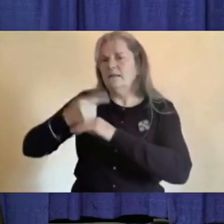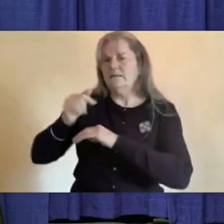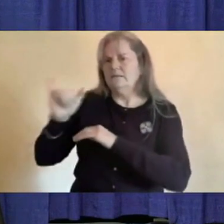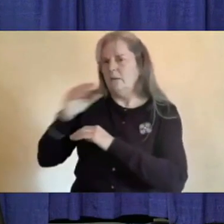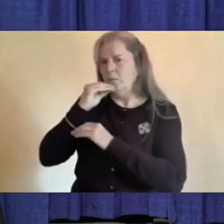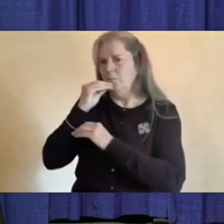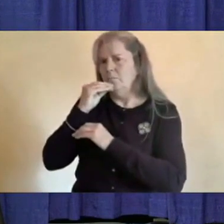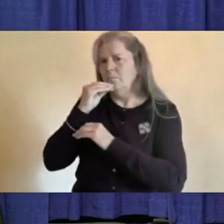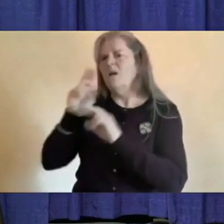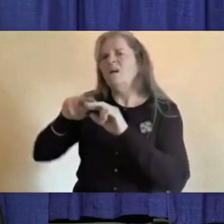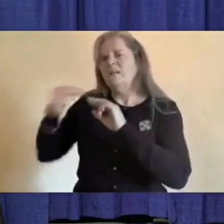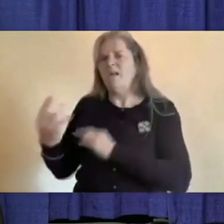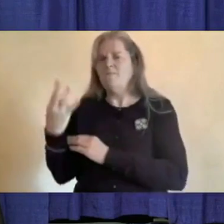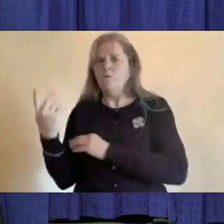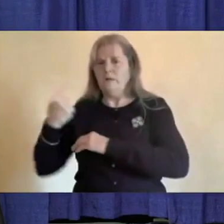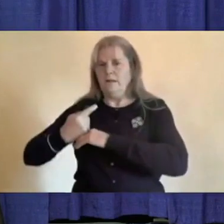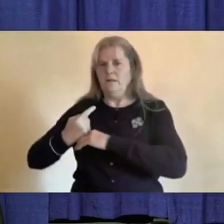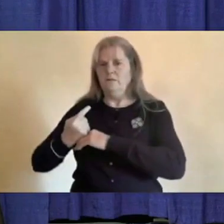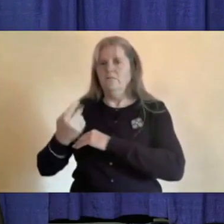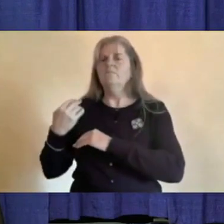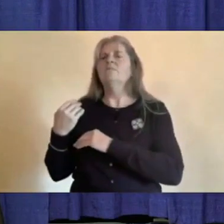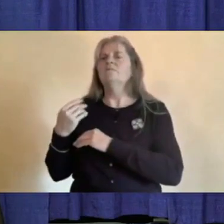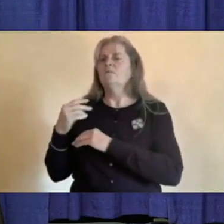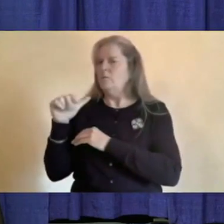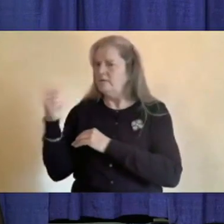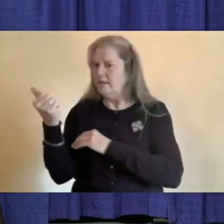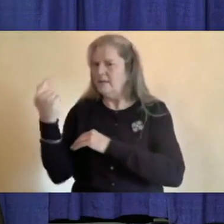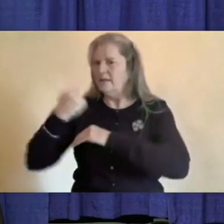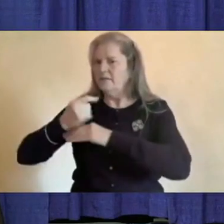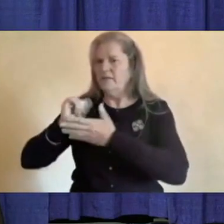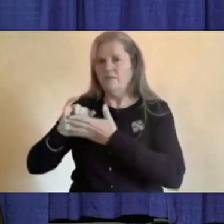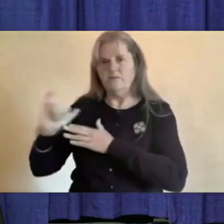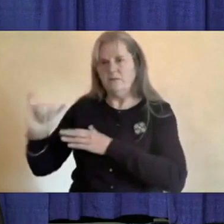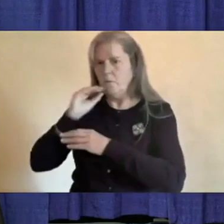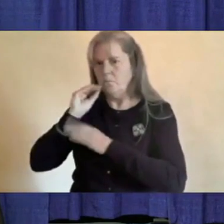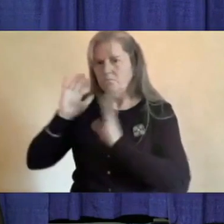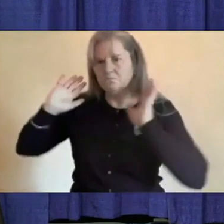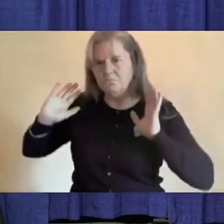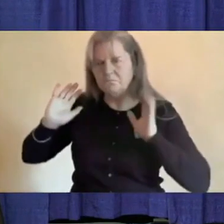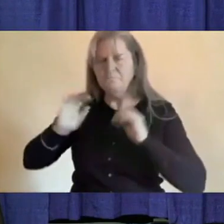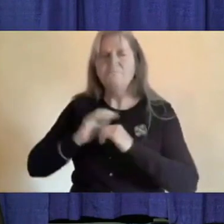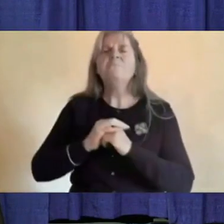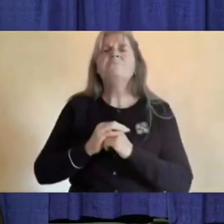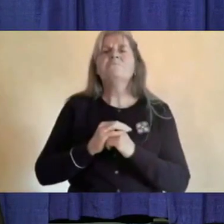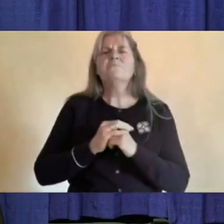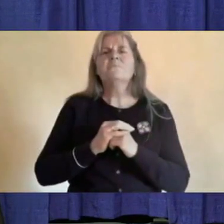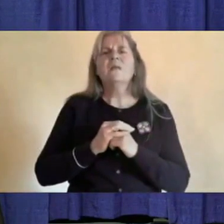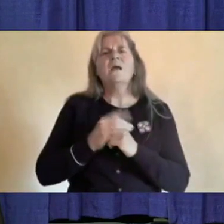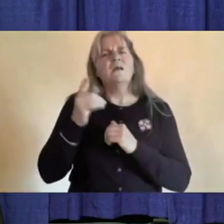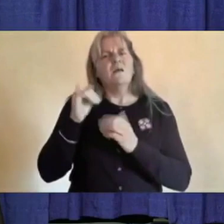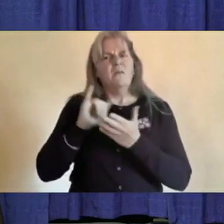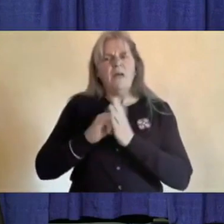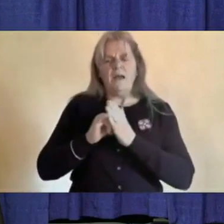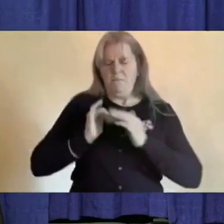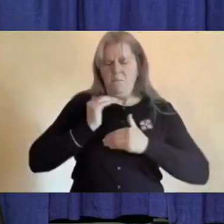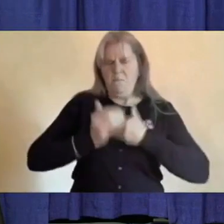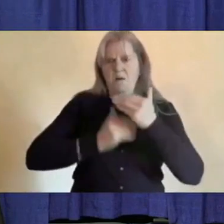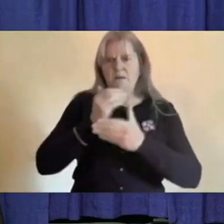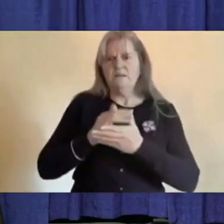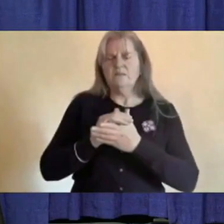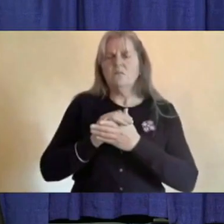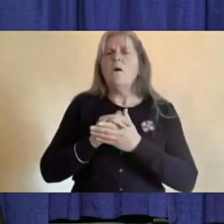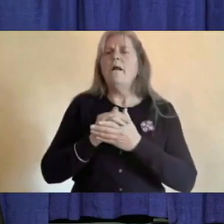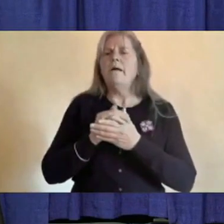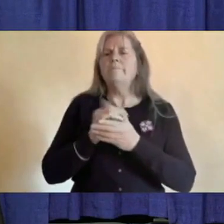This is another area where with this information we hope to help keep illness out of the schools but also to keep